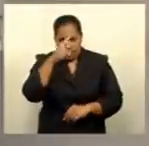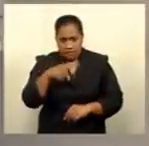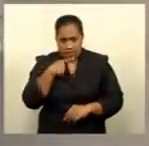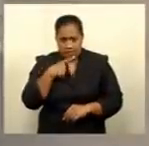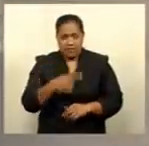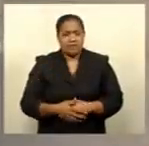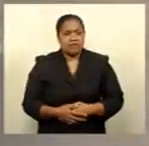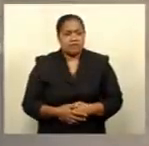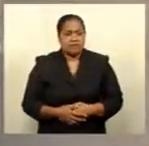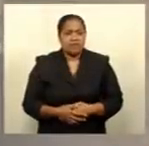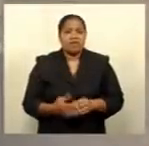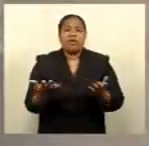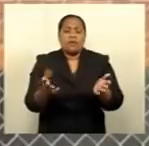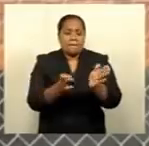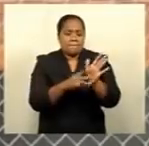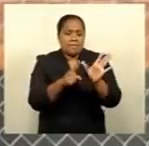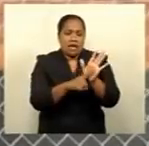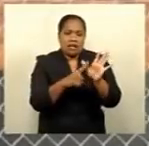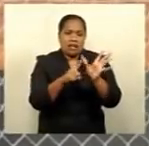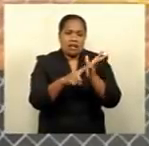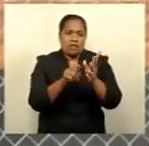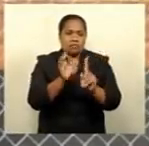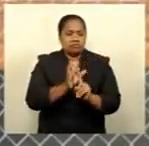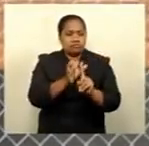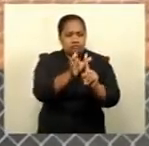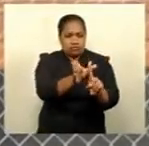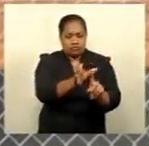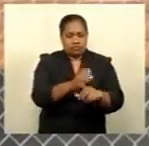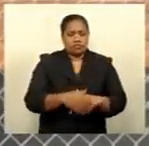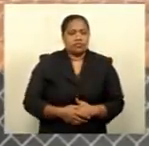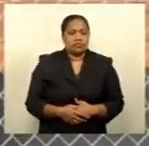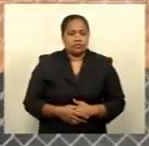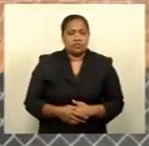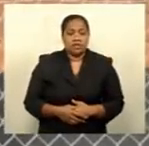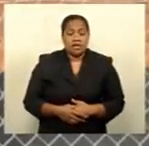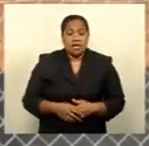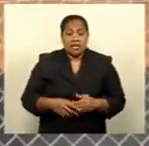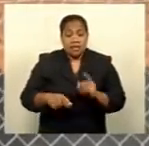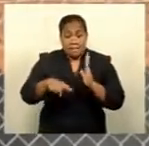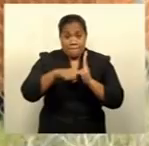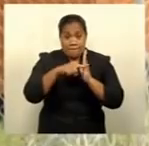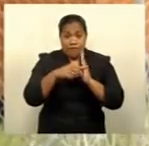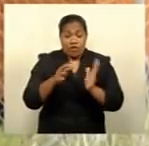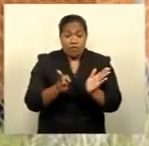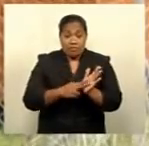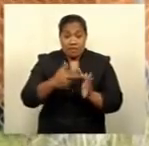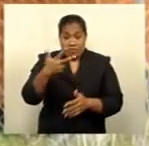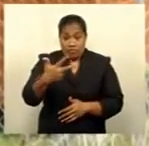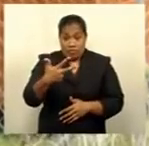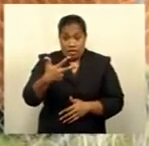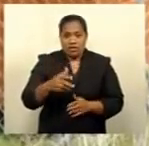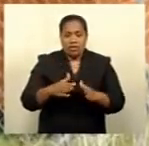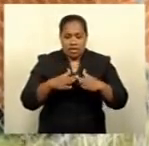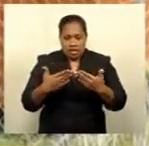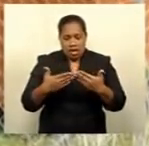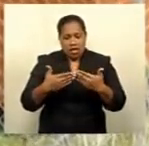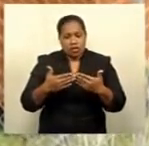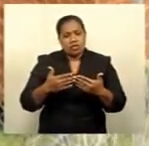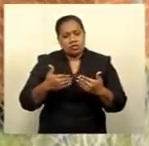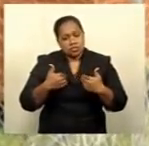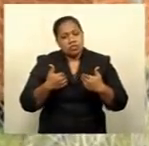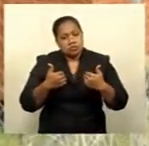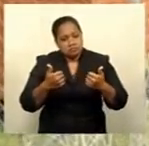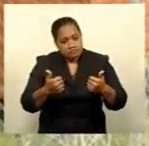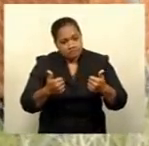at the Malau quarantine facility. The positive case from Nambawalu is now in a stable condition, and all primary contacts